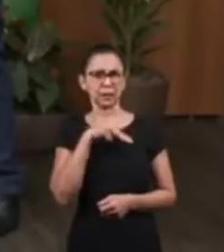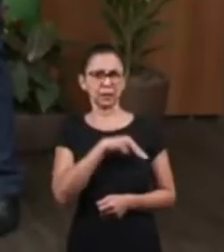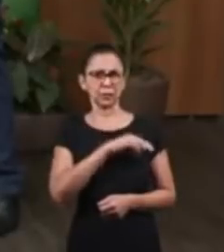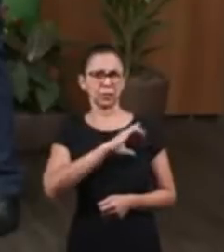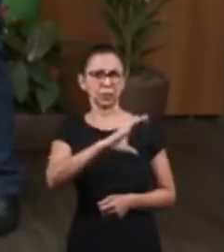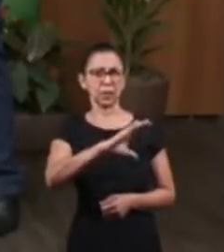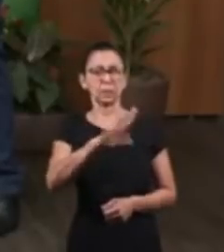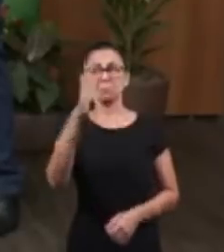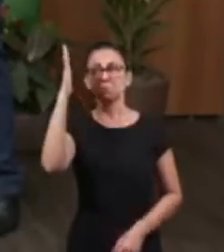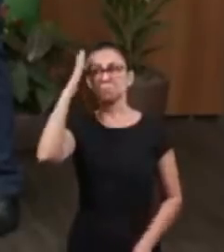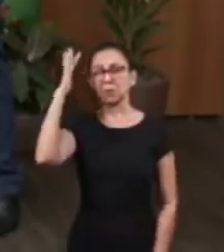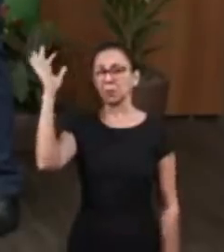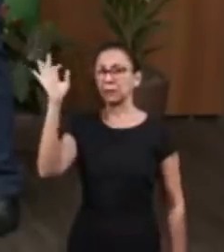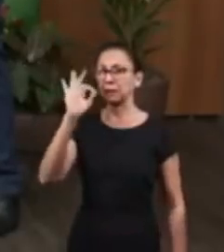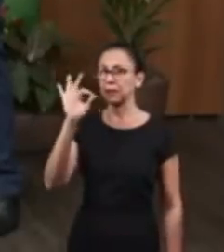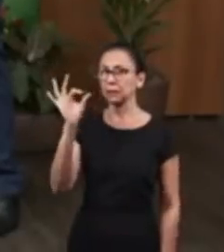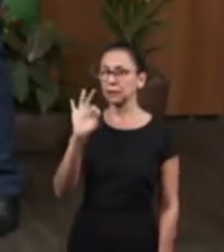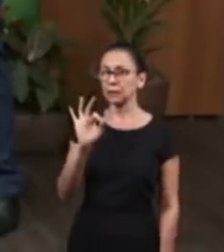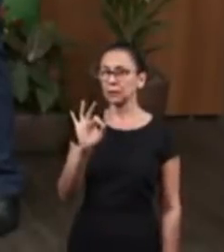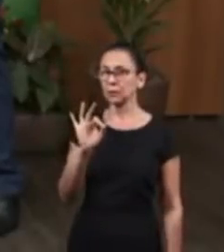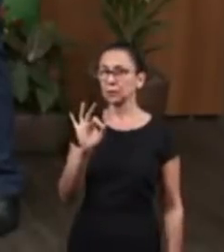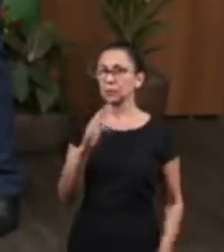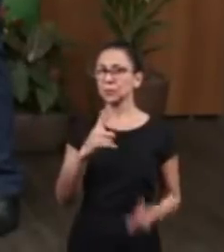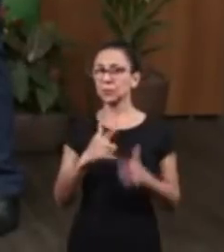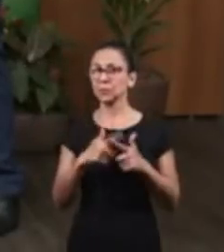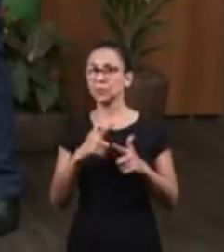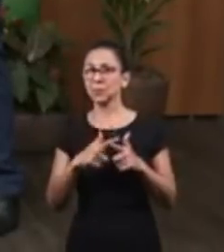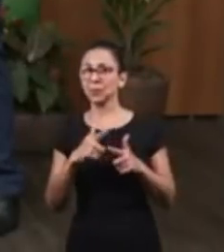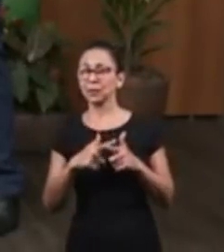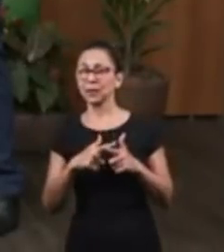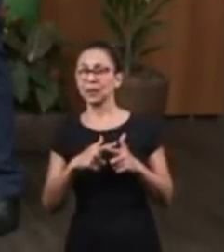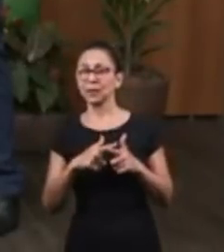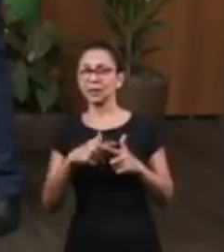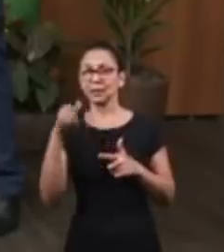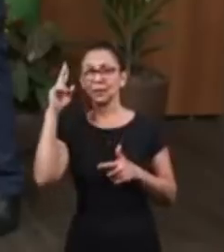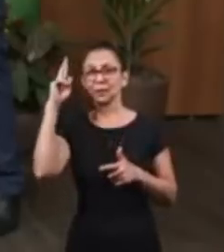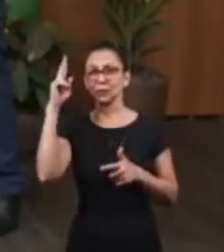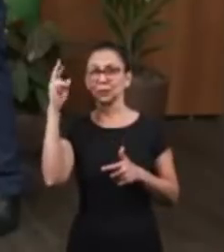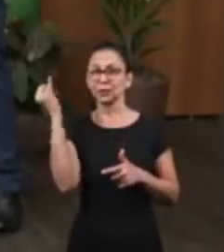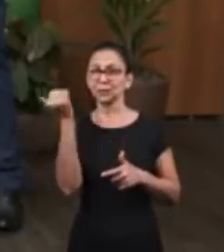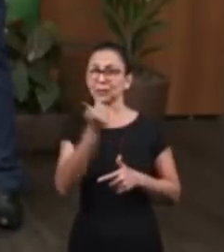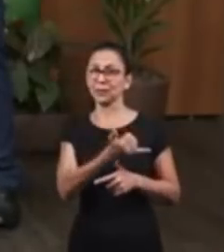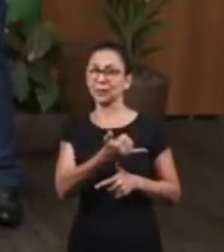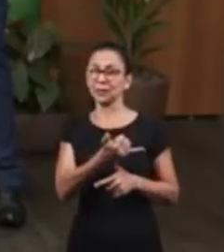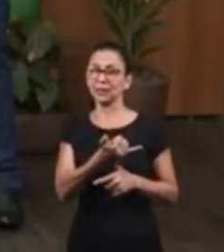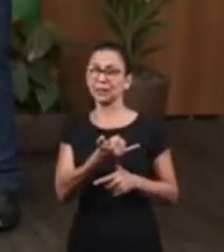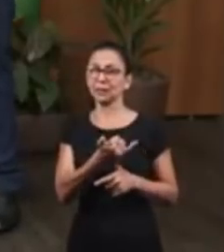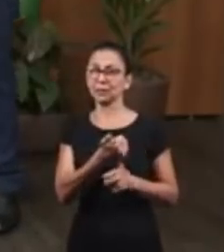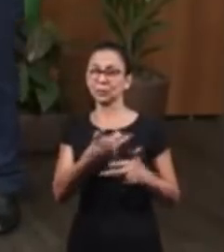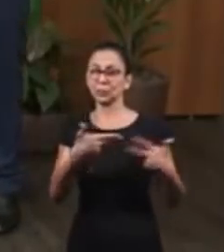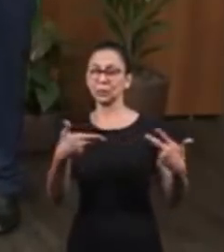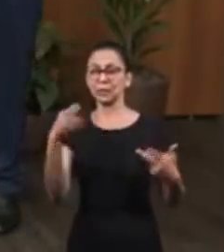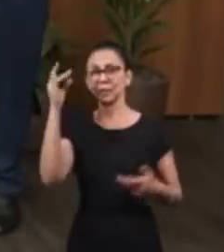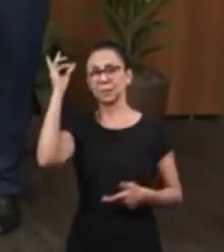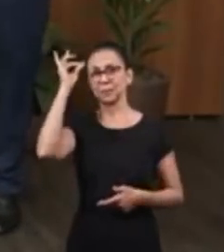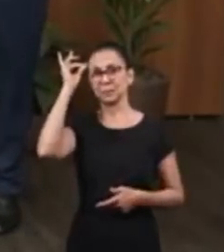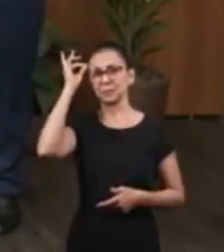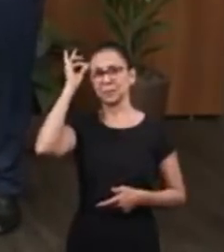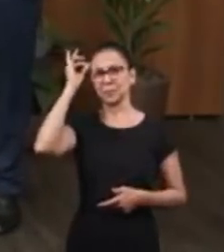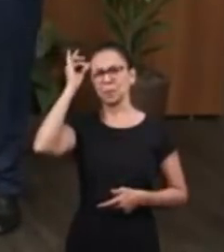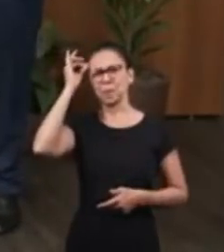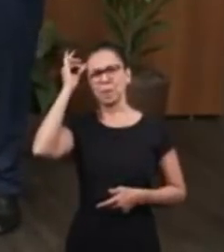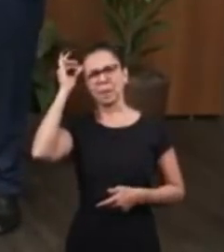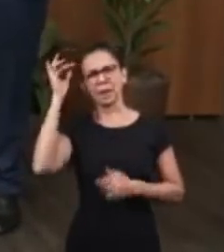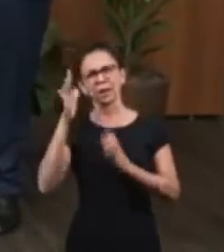of something that is prophetic. That which is spiritual. And Jesus reached the point of telling Nicodemus.